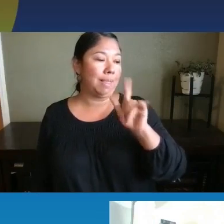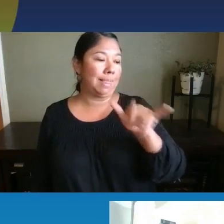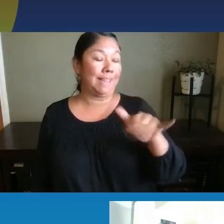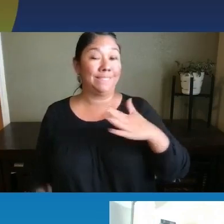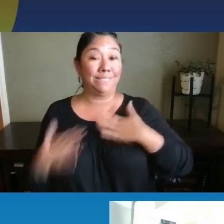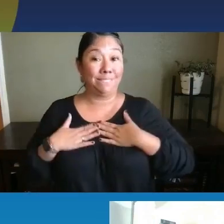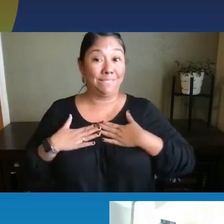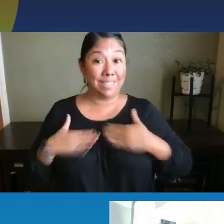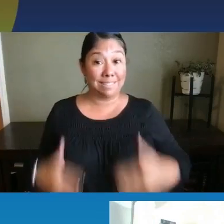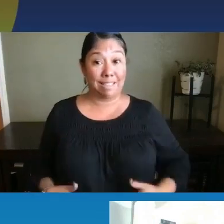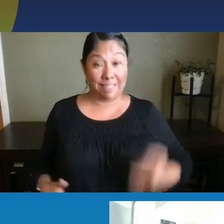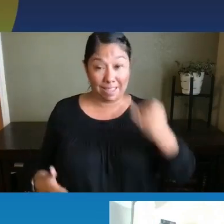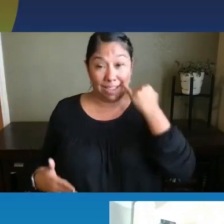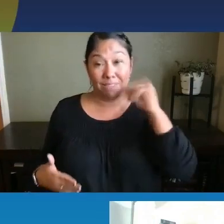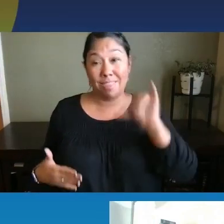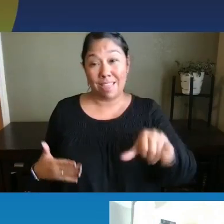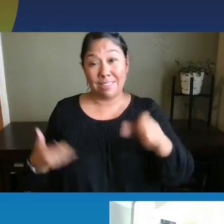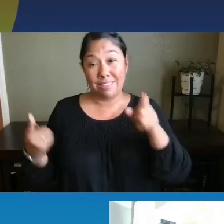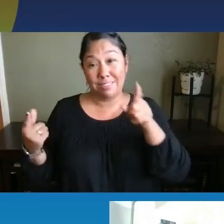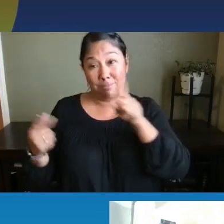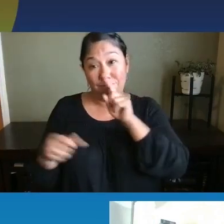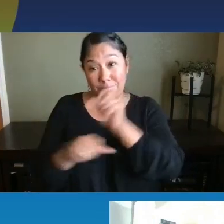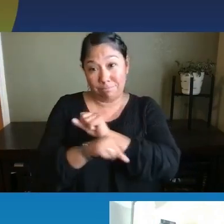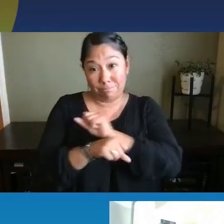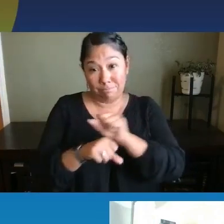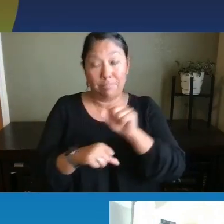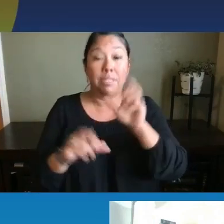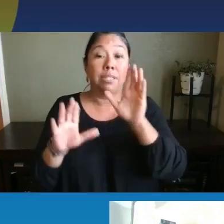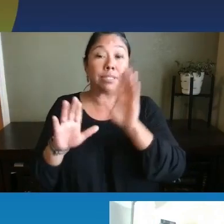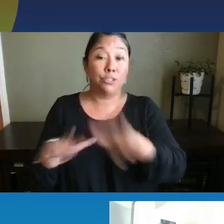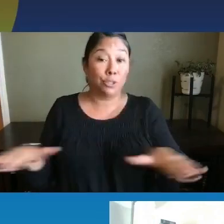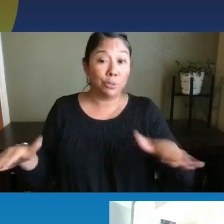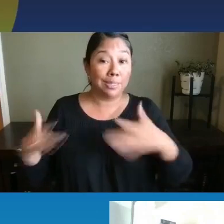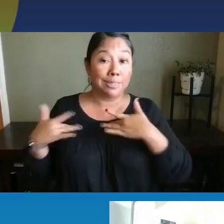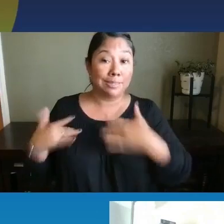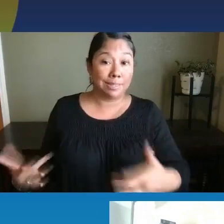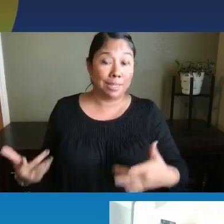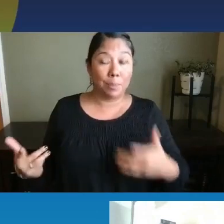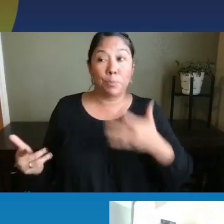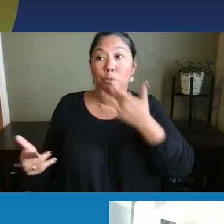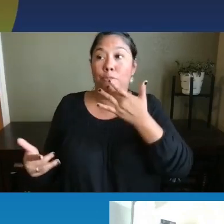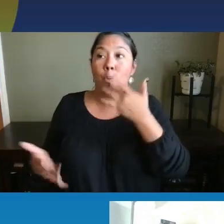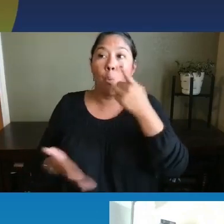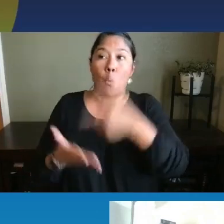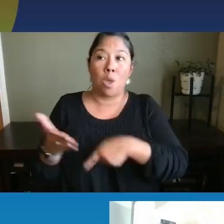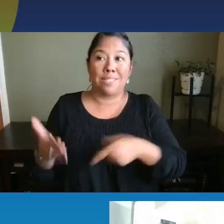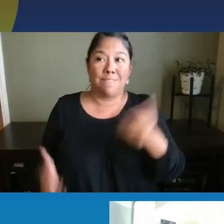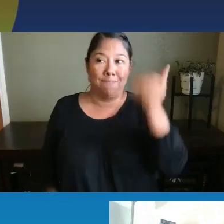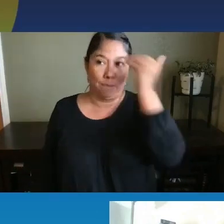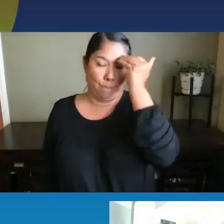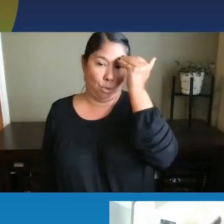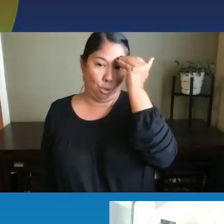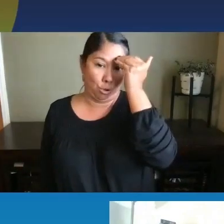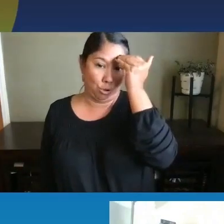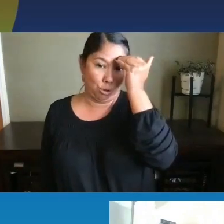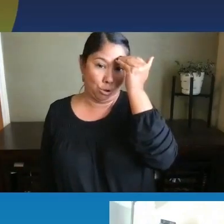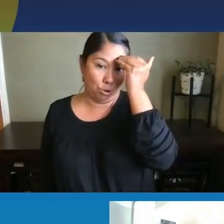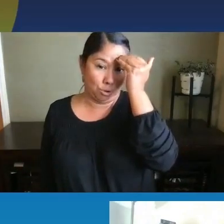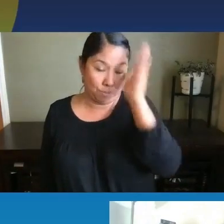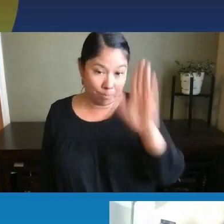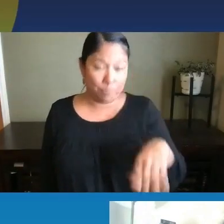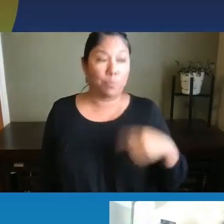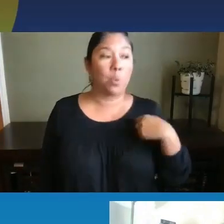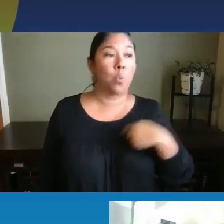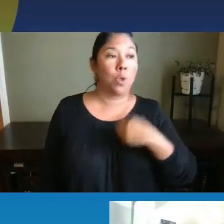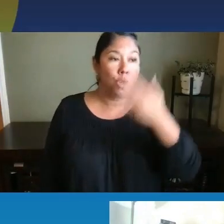if that is the case, um, children tend to prefer what is familiar to them. Um, we know that